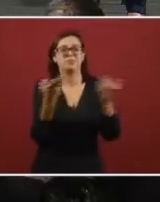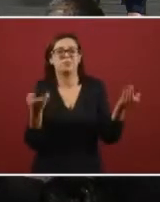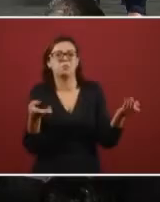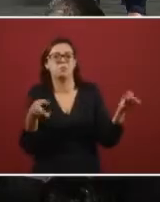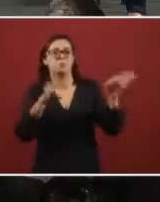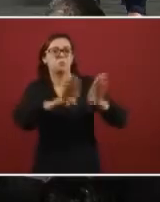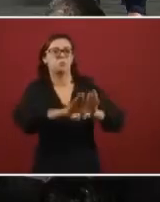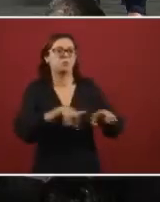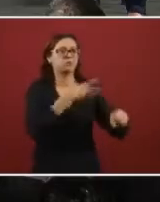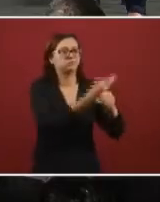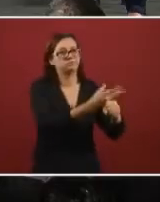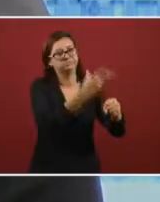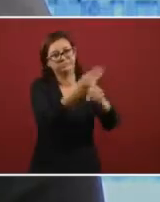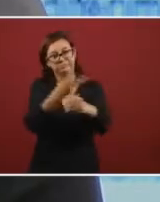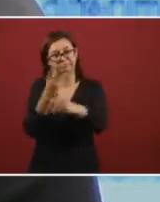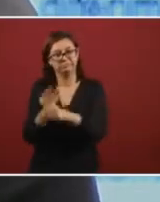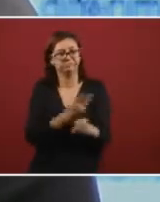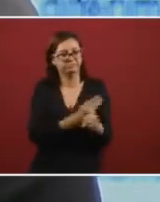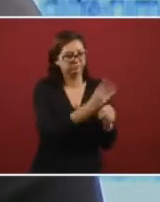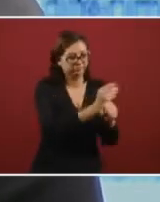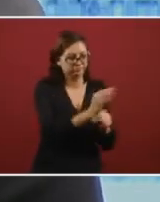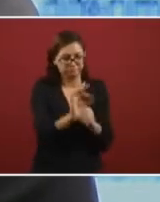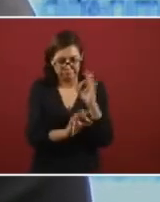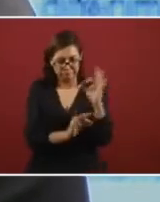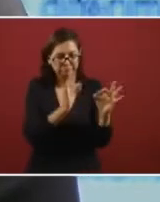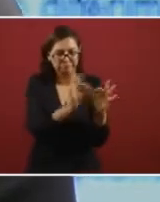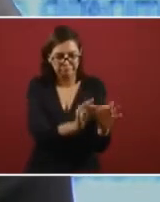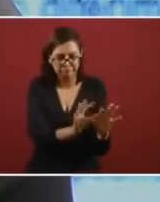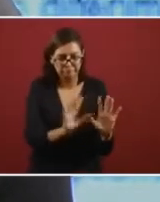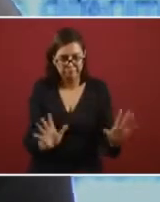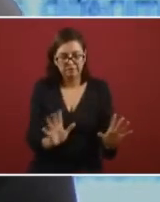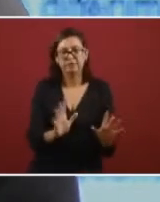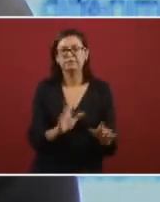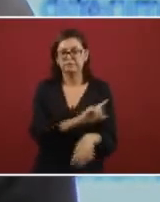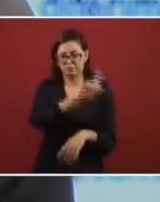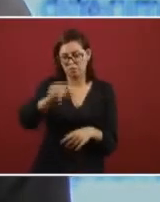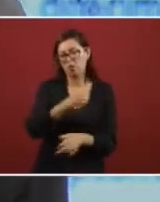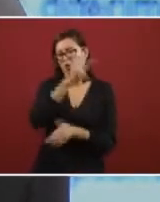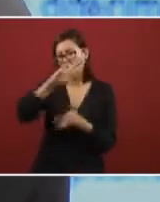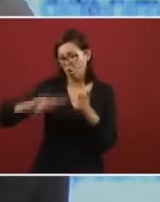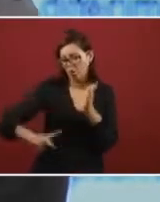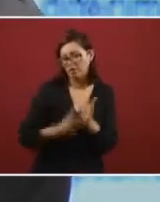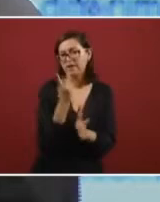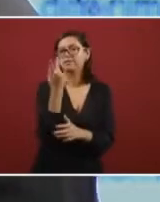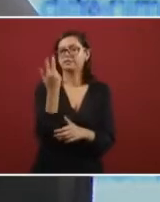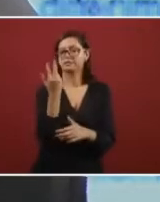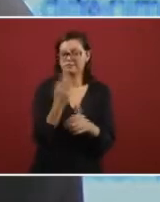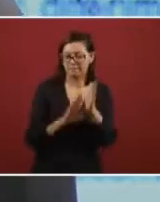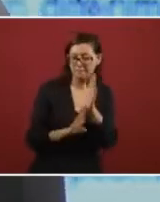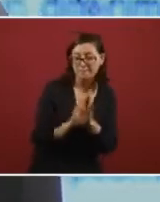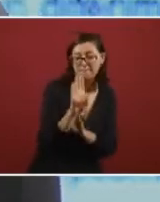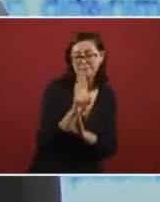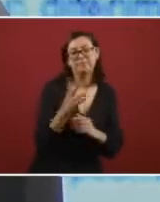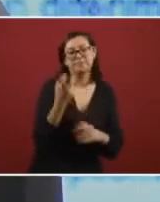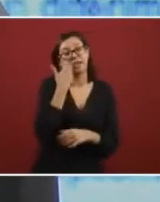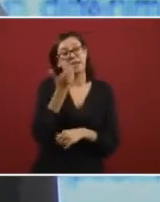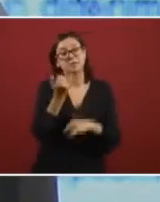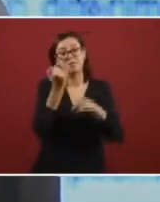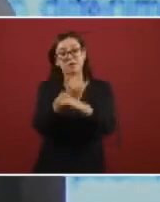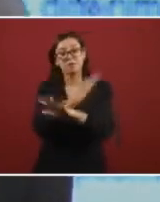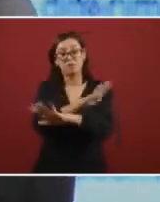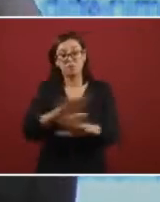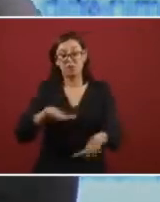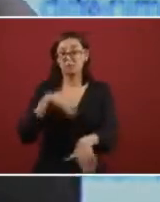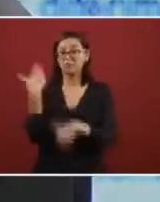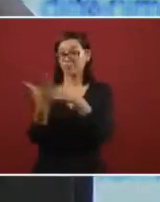to our uh... stopping the work in order to do repairs it'll be a little bit of a decrease and just so